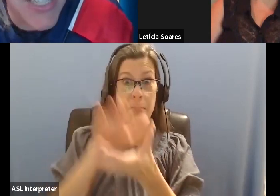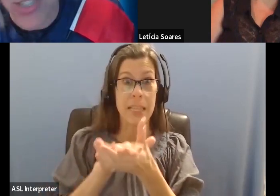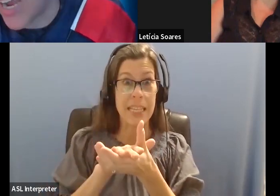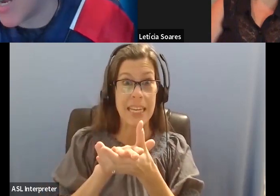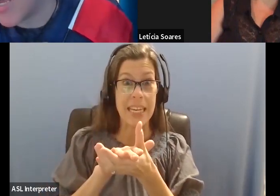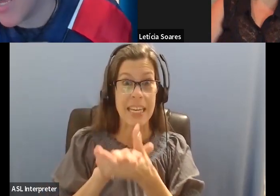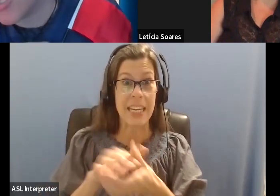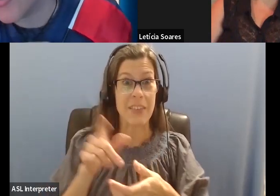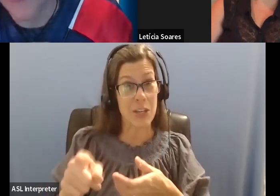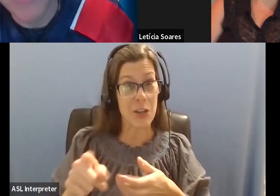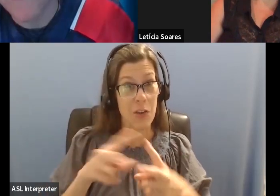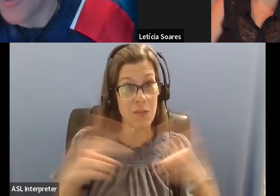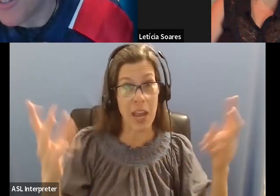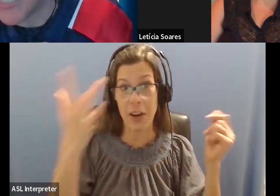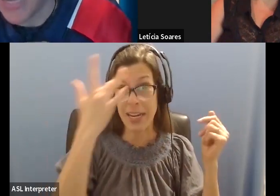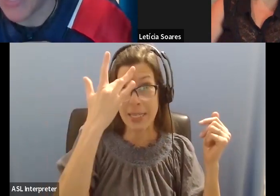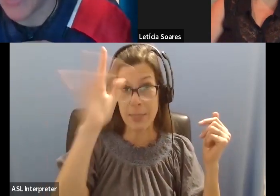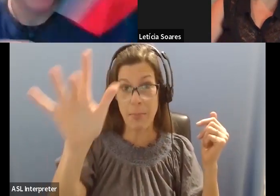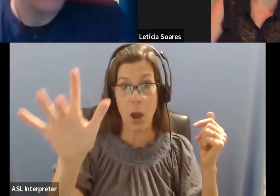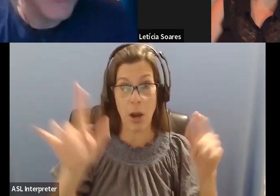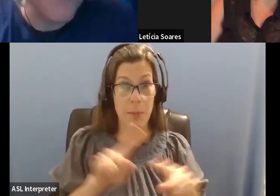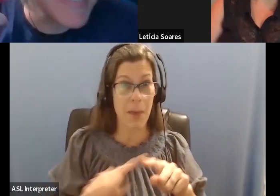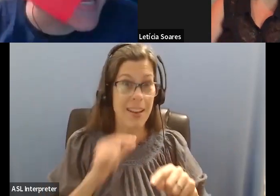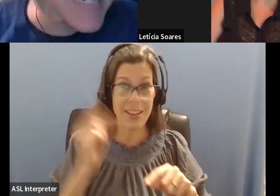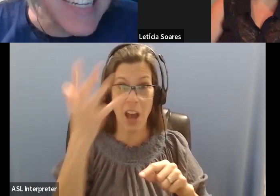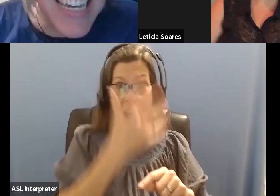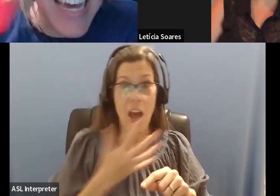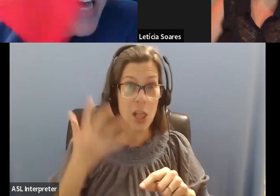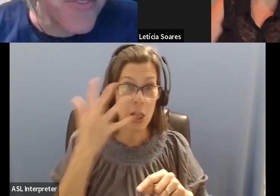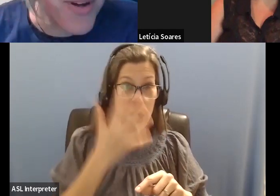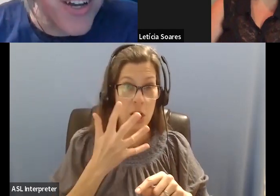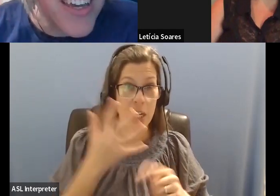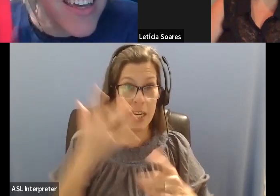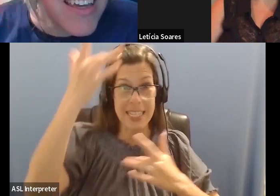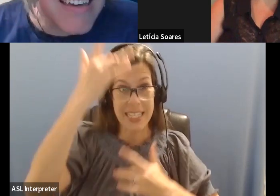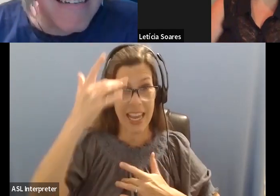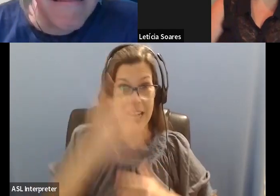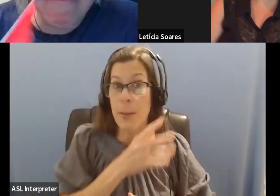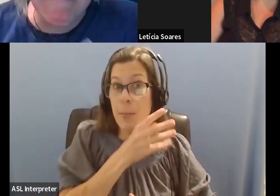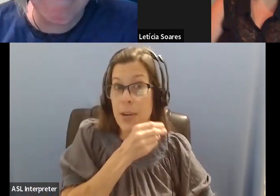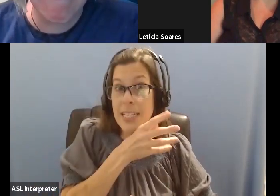can't think straight. You don't even look sick. Are you just pretending to get out of work?